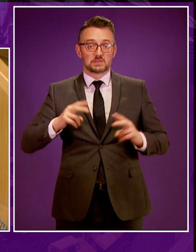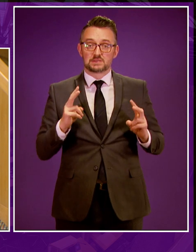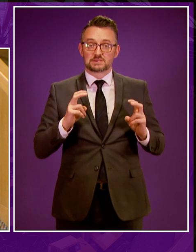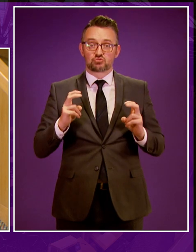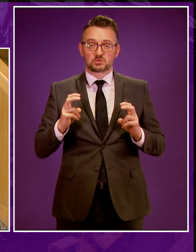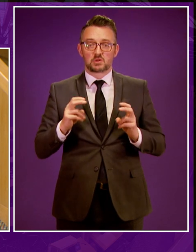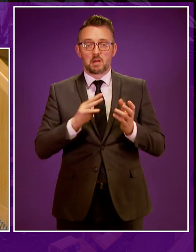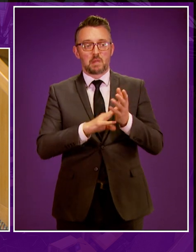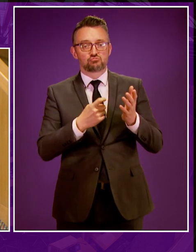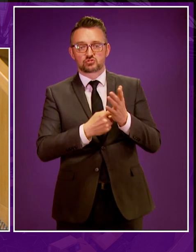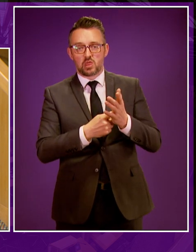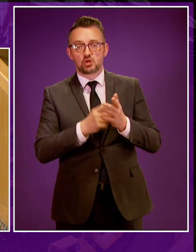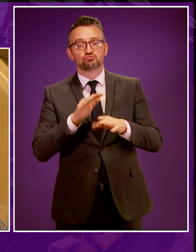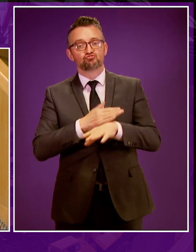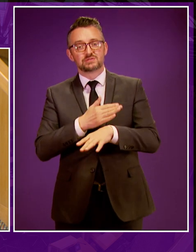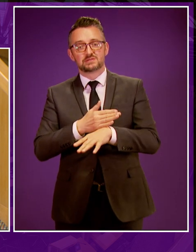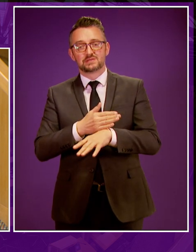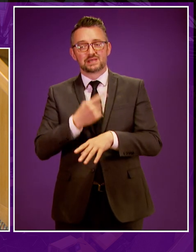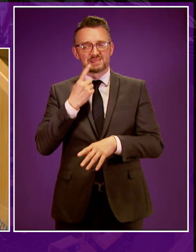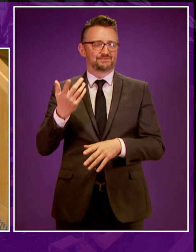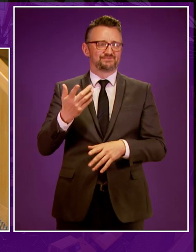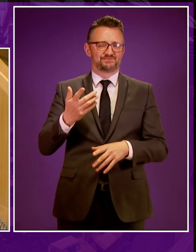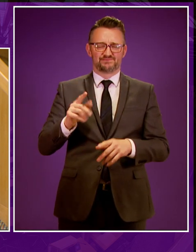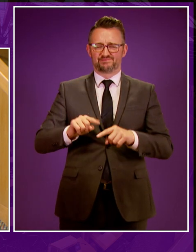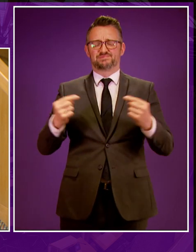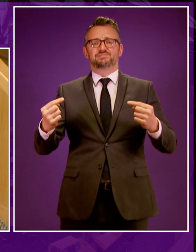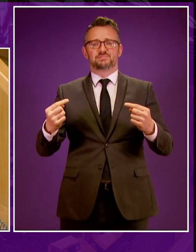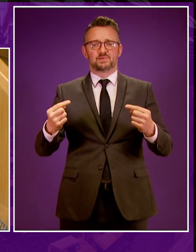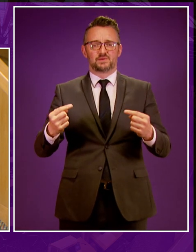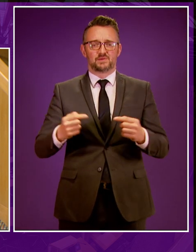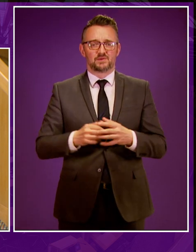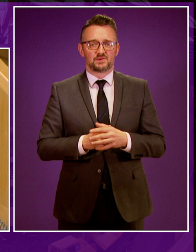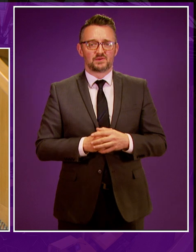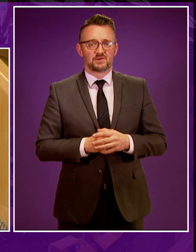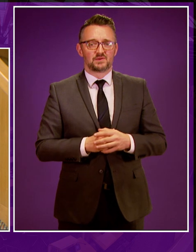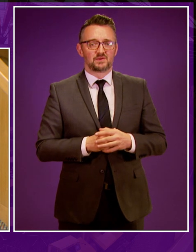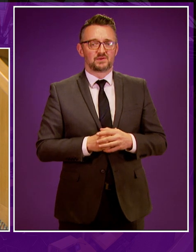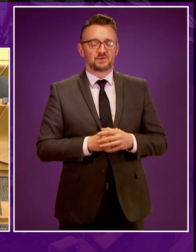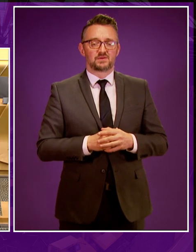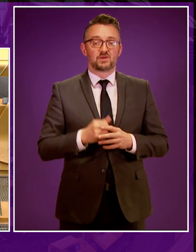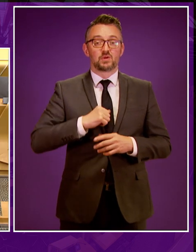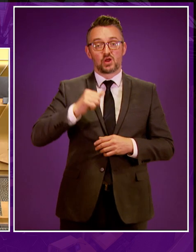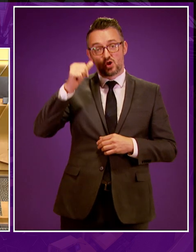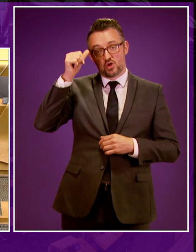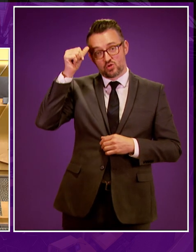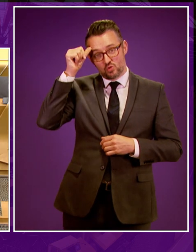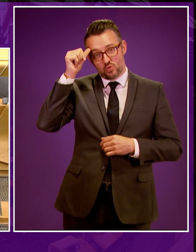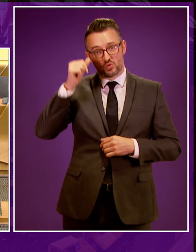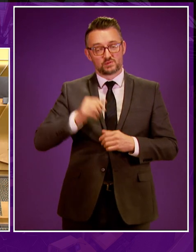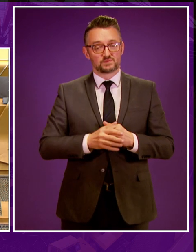subject, Mark Ruskell and the Greens position smacks of hypocrisy. We know that a shift to